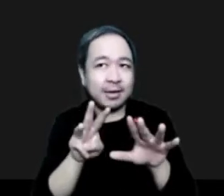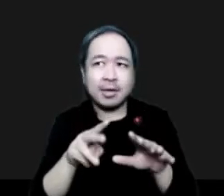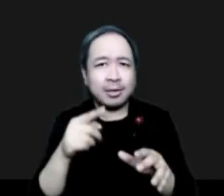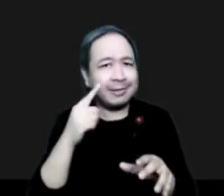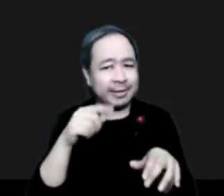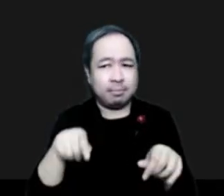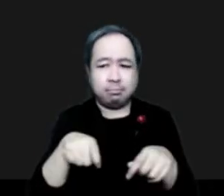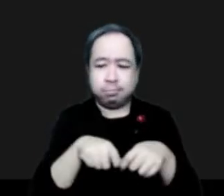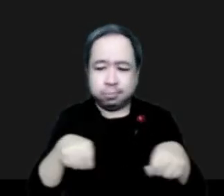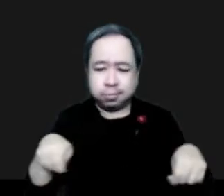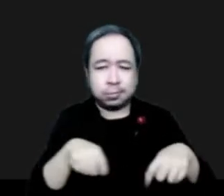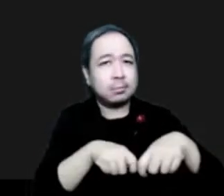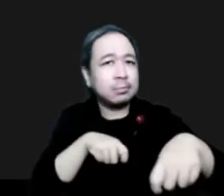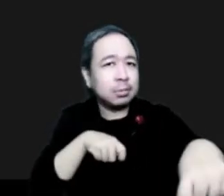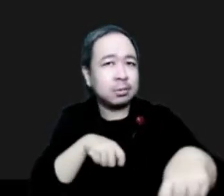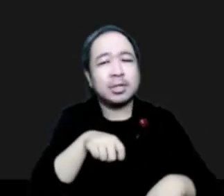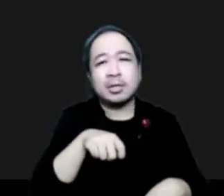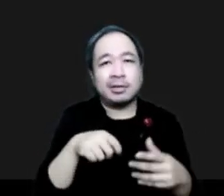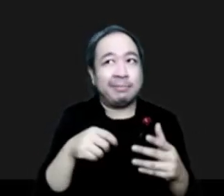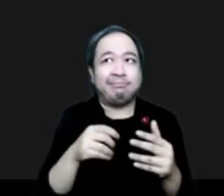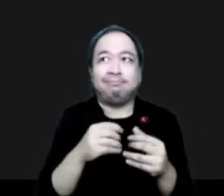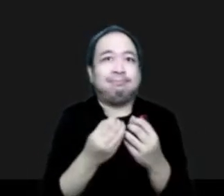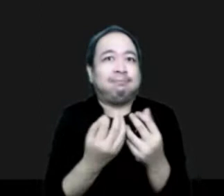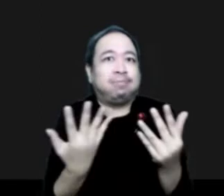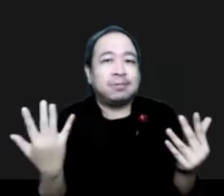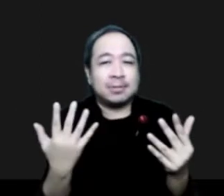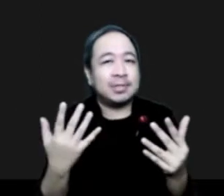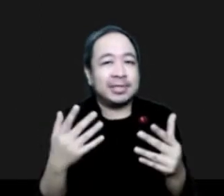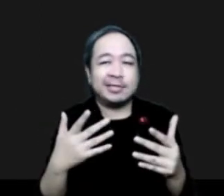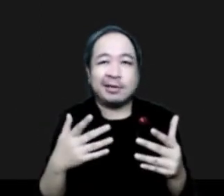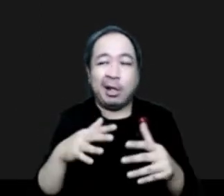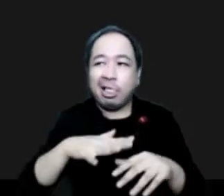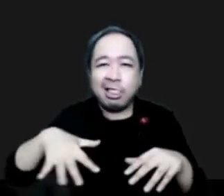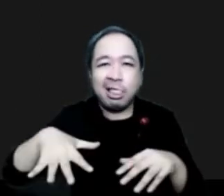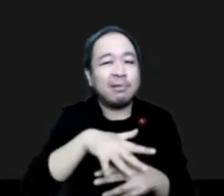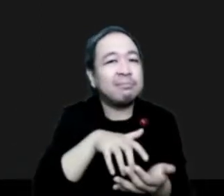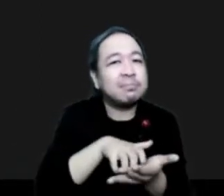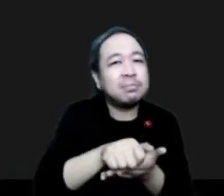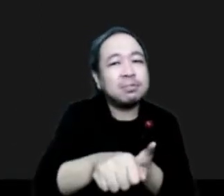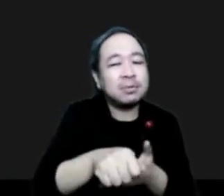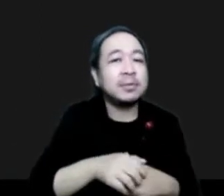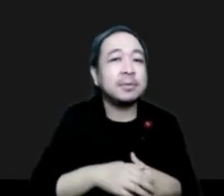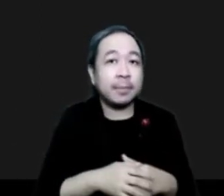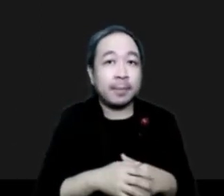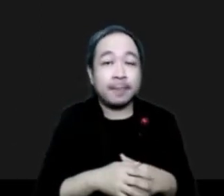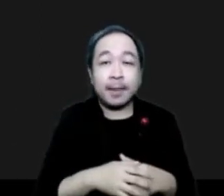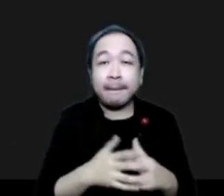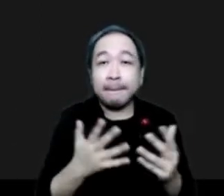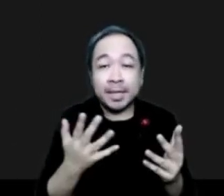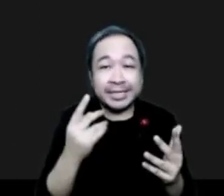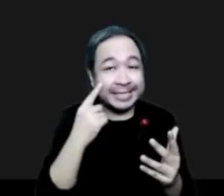In this, let's say, 10 years, it's very difficult to see a clear trend, nor for the areas affected, nor the number of fires.